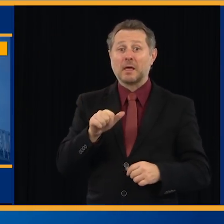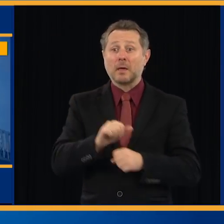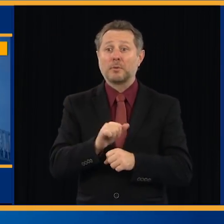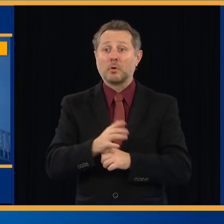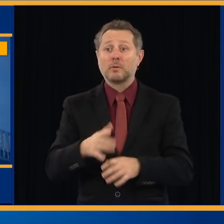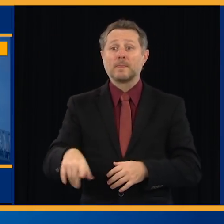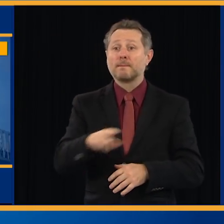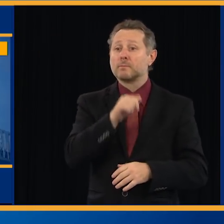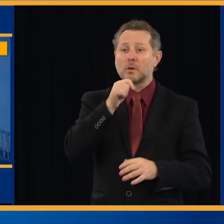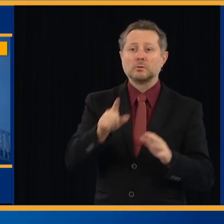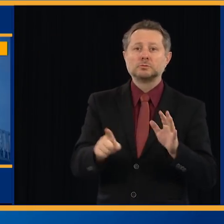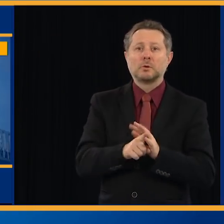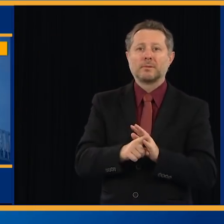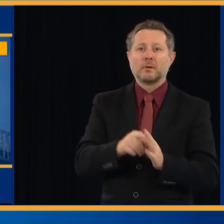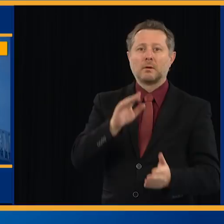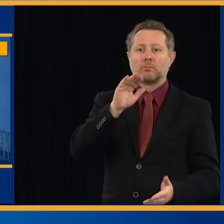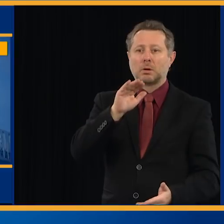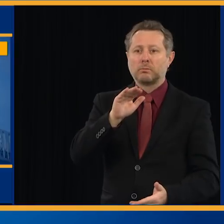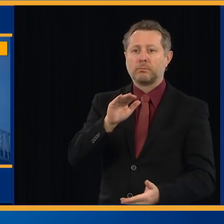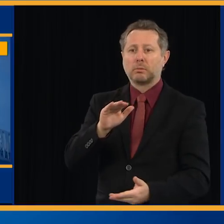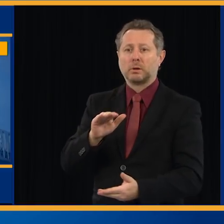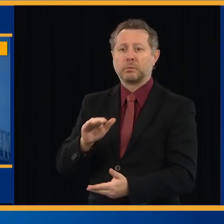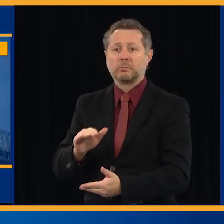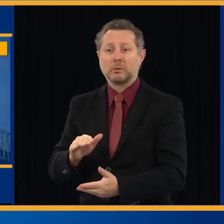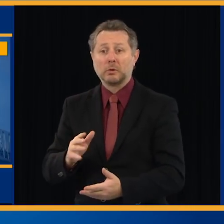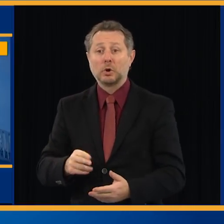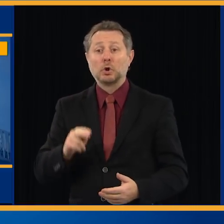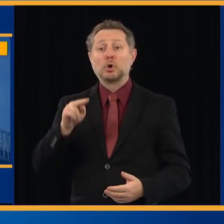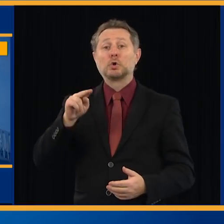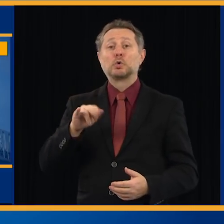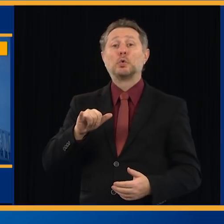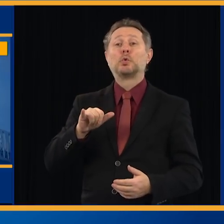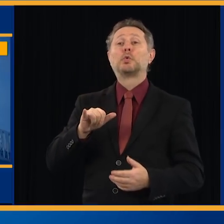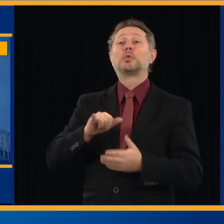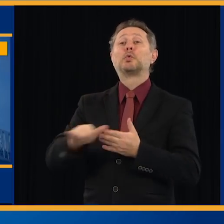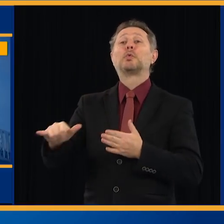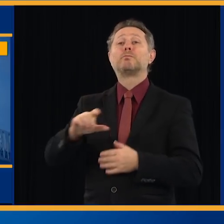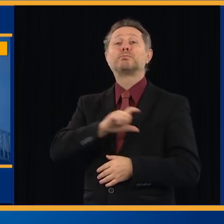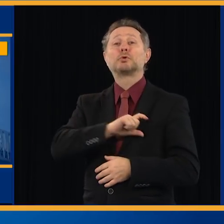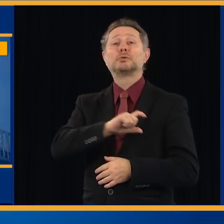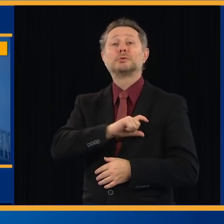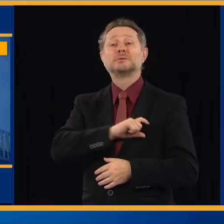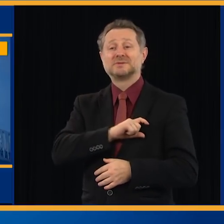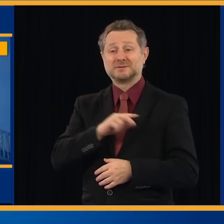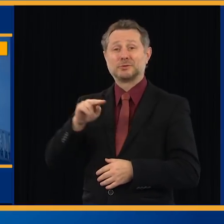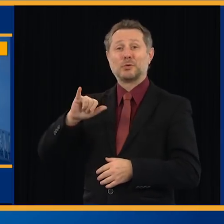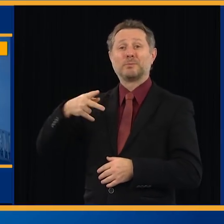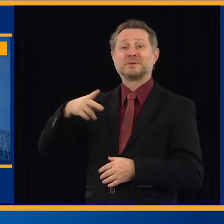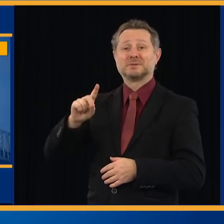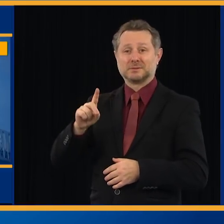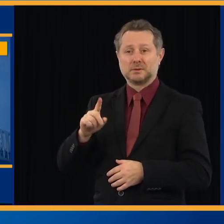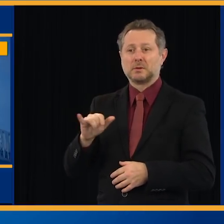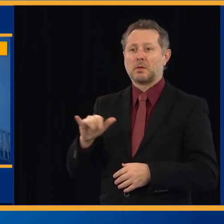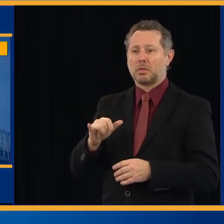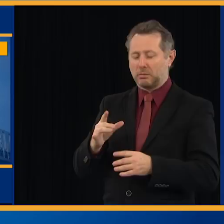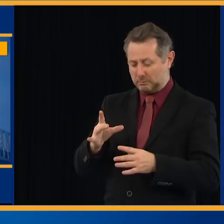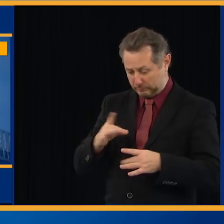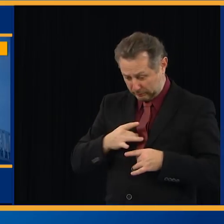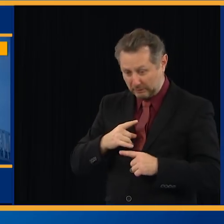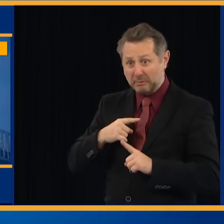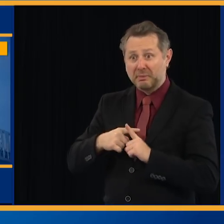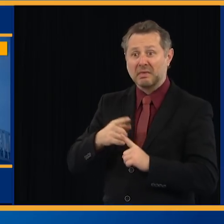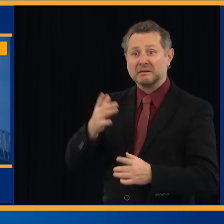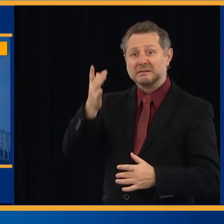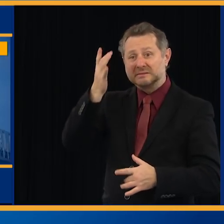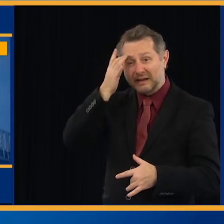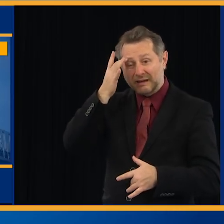Number of NYPD, New York Police Department. They get sick, their numbers come down. You